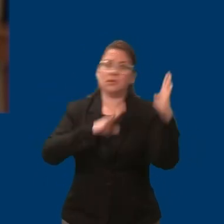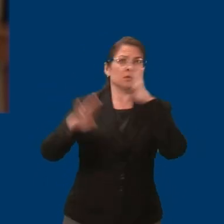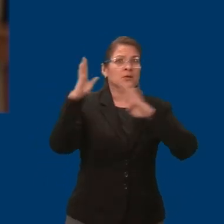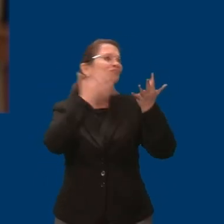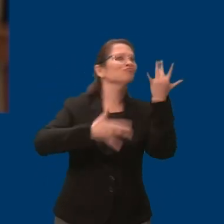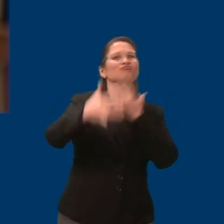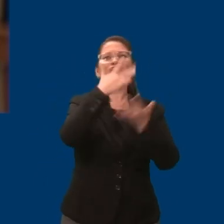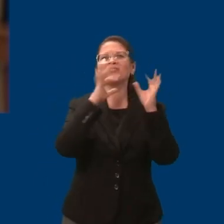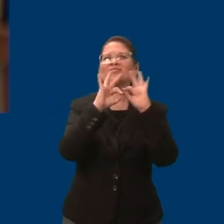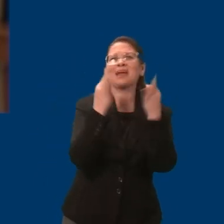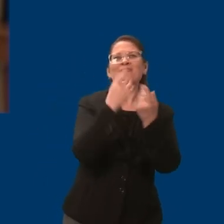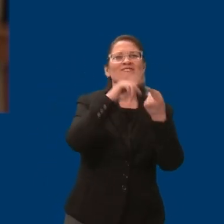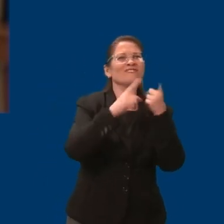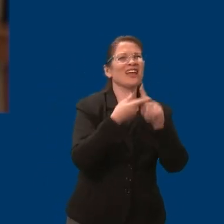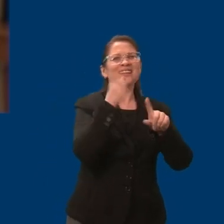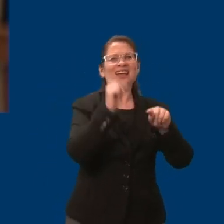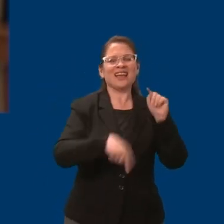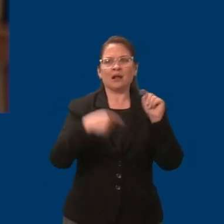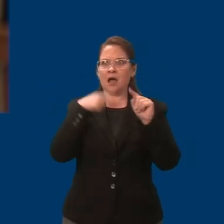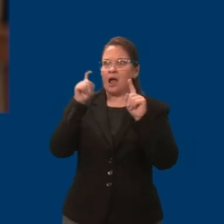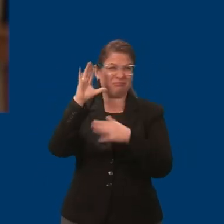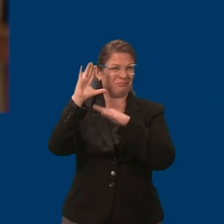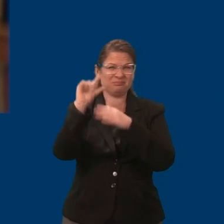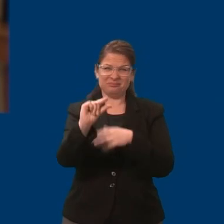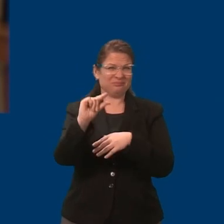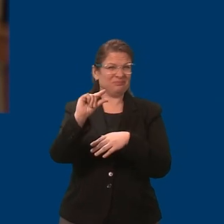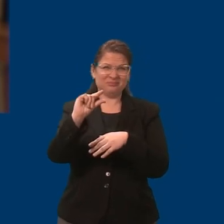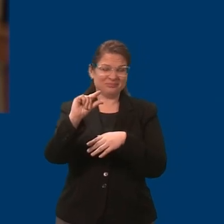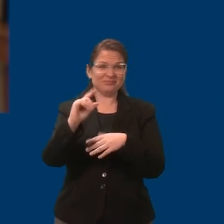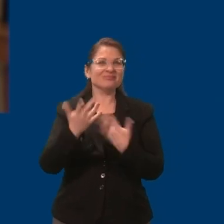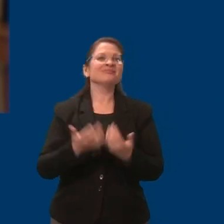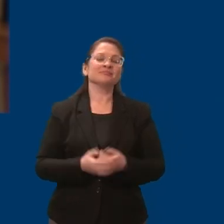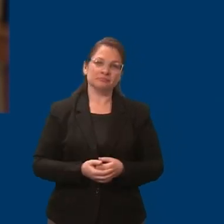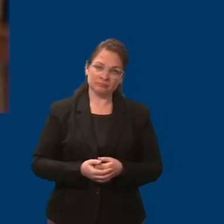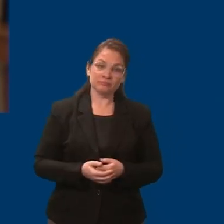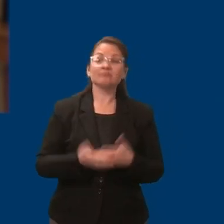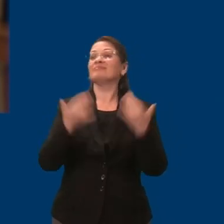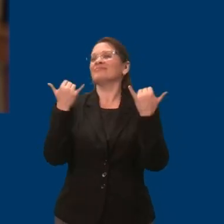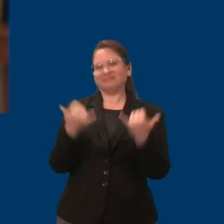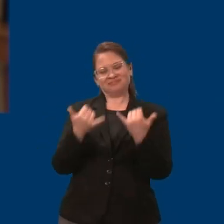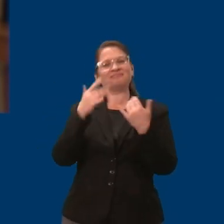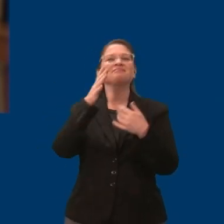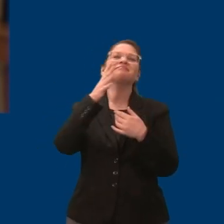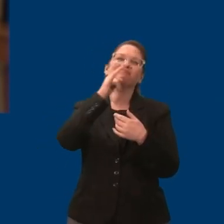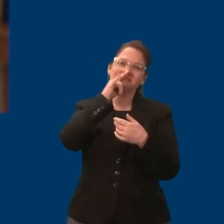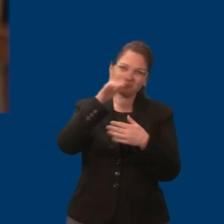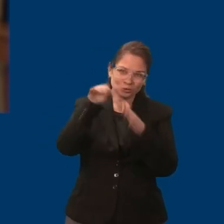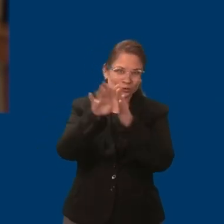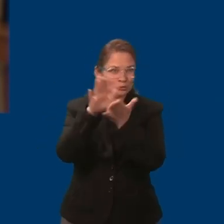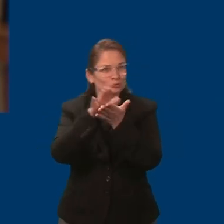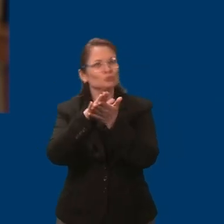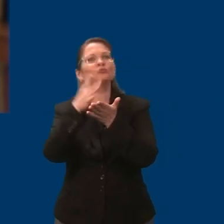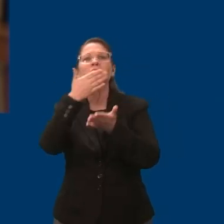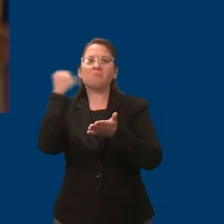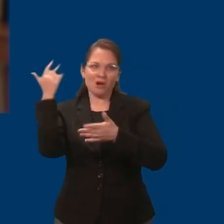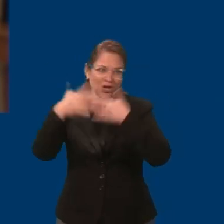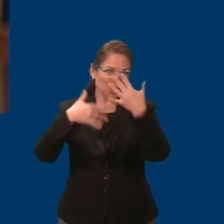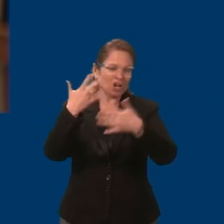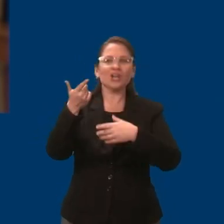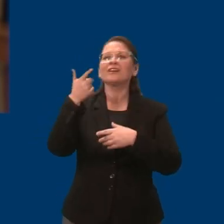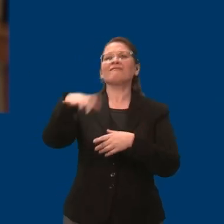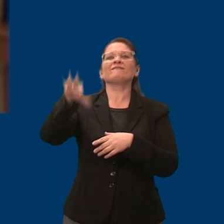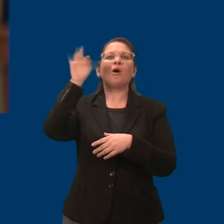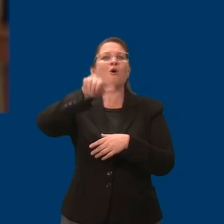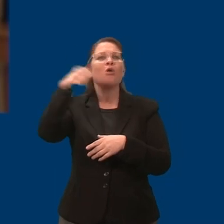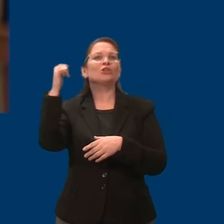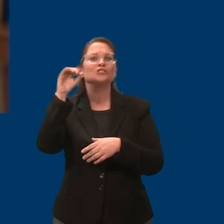Recently, I lost a long time home co-worker, so she found a better paying job with retirement benefits so she could start